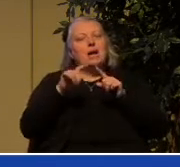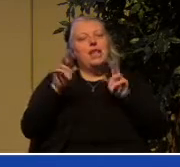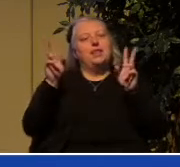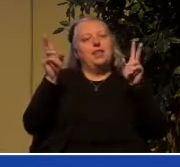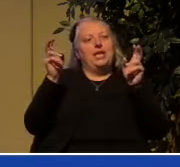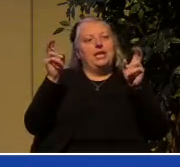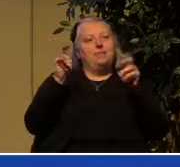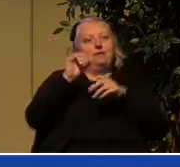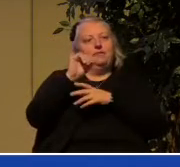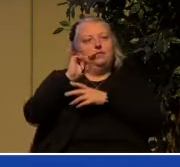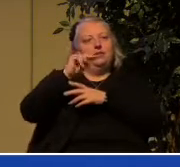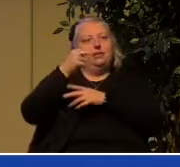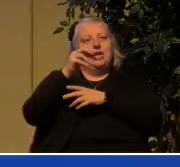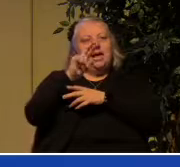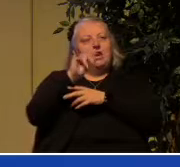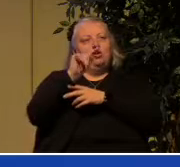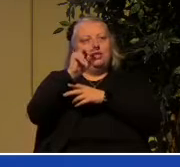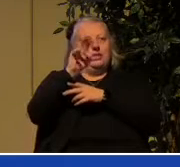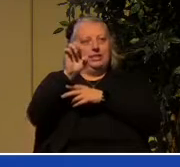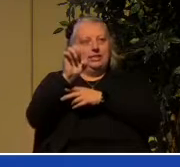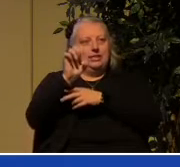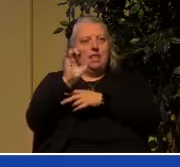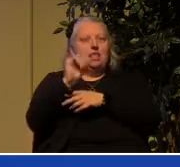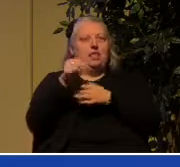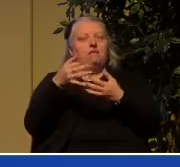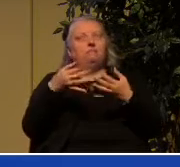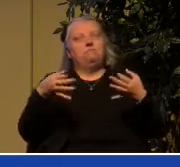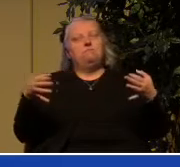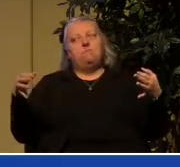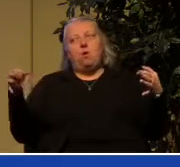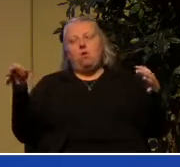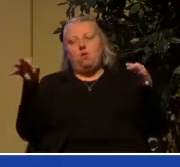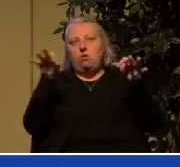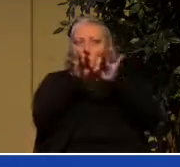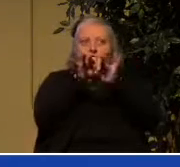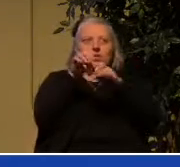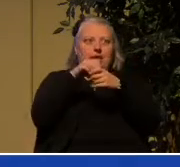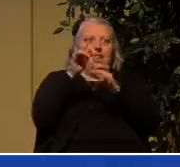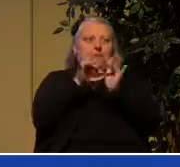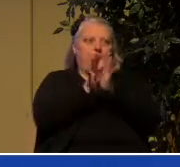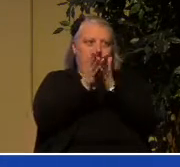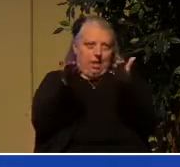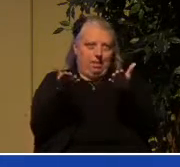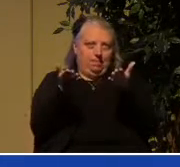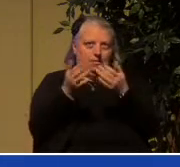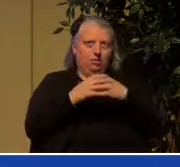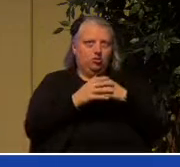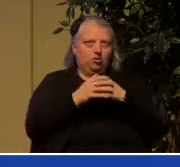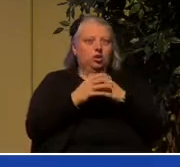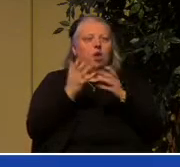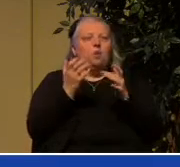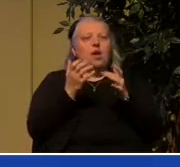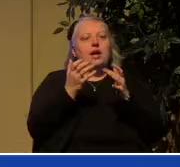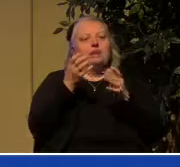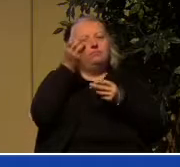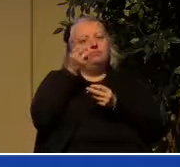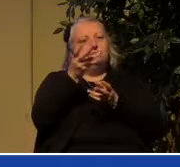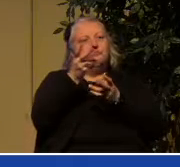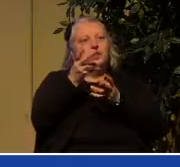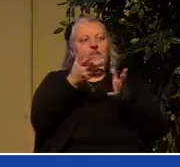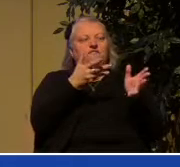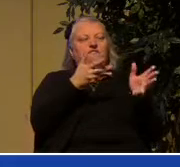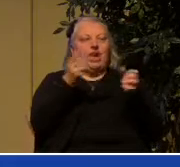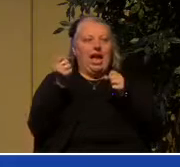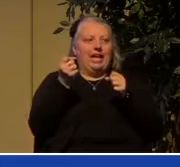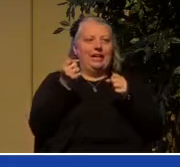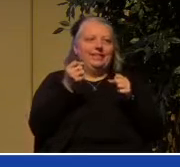is of such huge importance in the scriptures scriptures. So I want to just walk you through that really fast from one end of